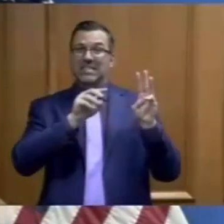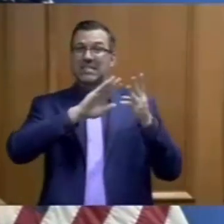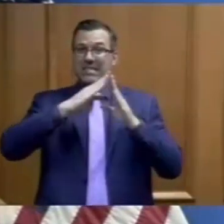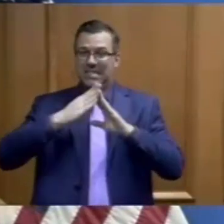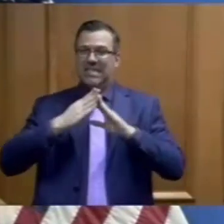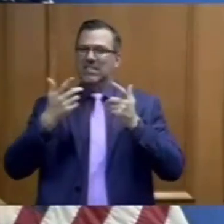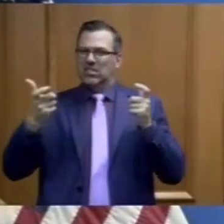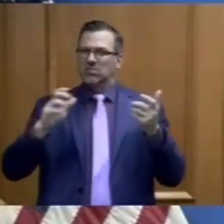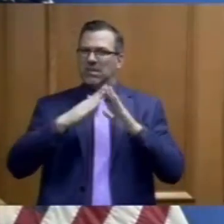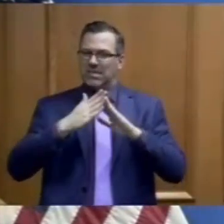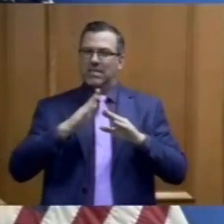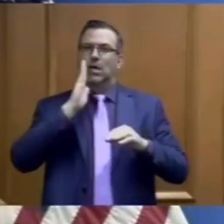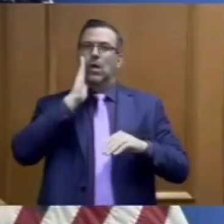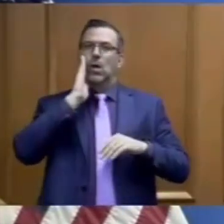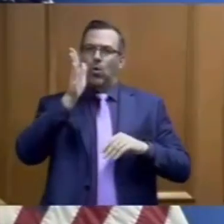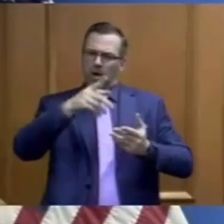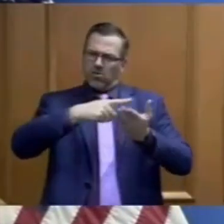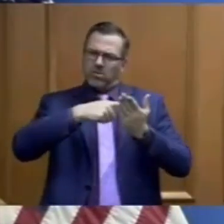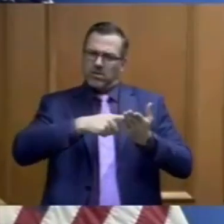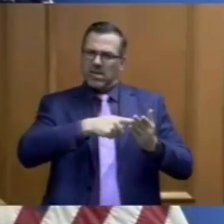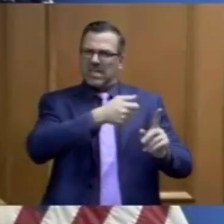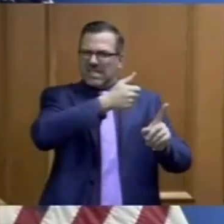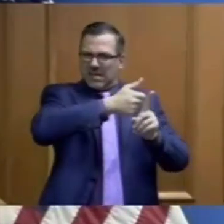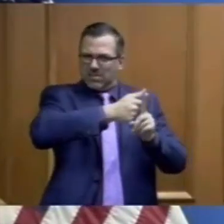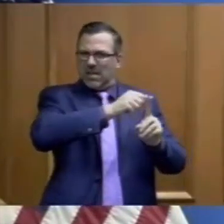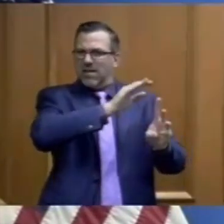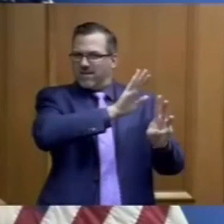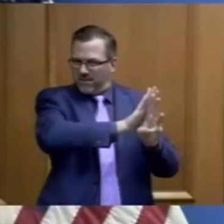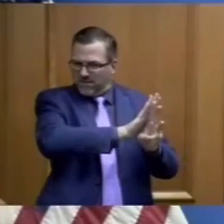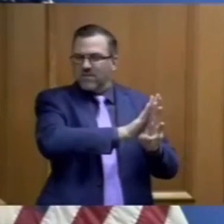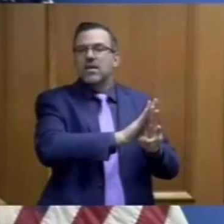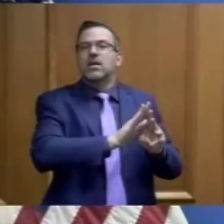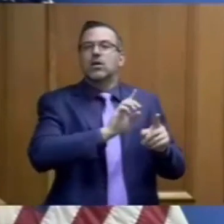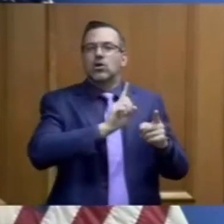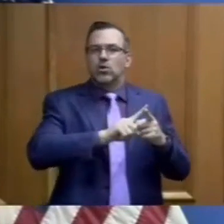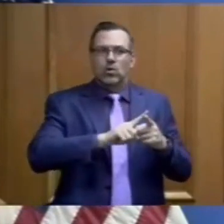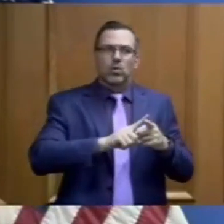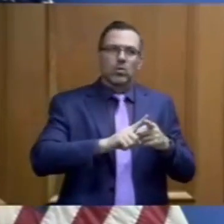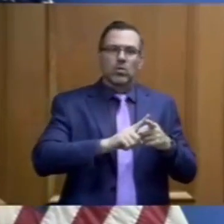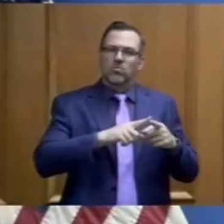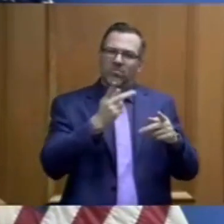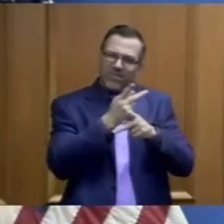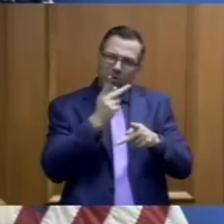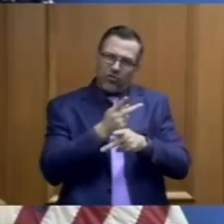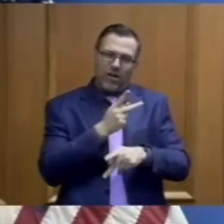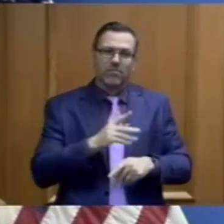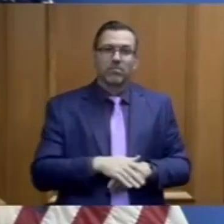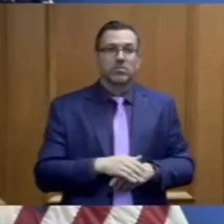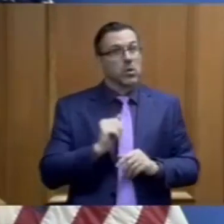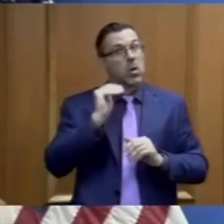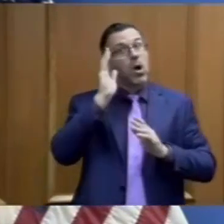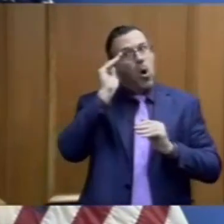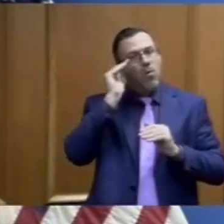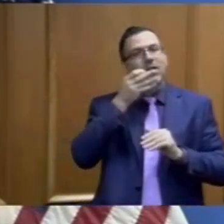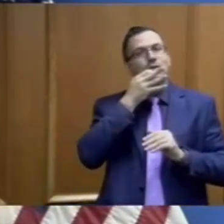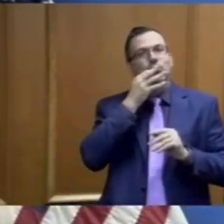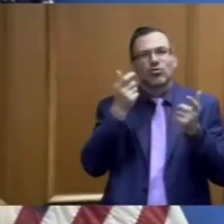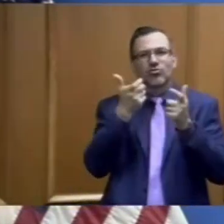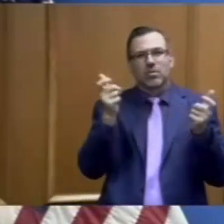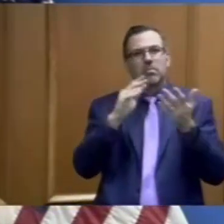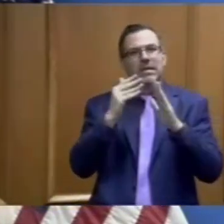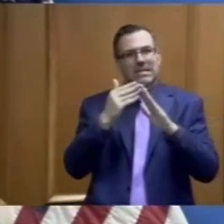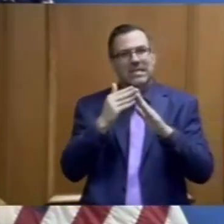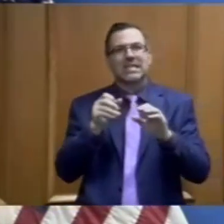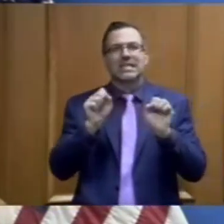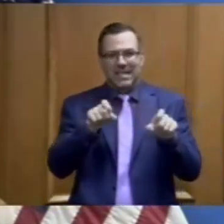and communicating with what the with one another about what those are in hopes that they too can return to a place of